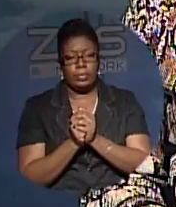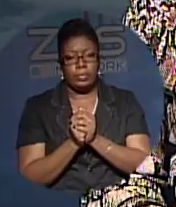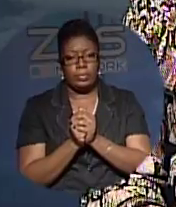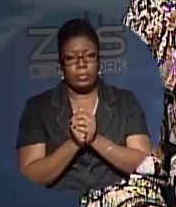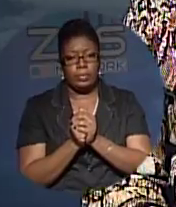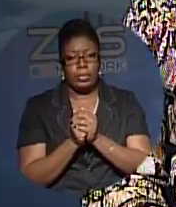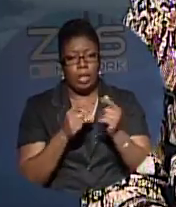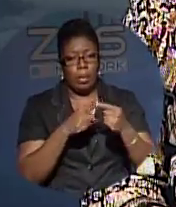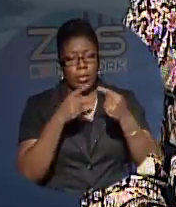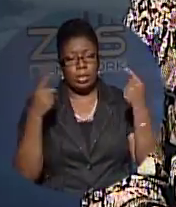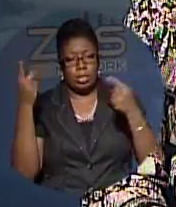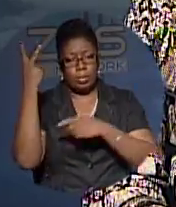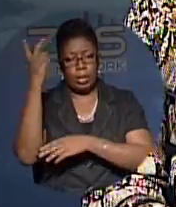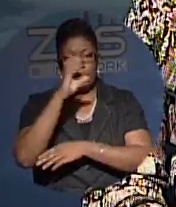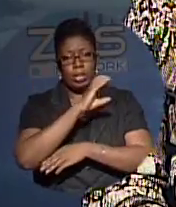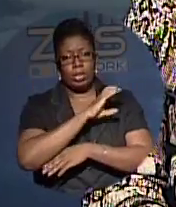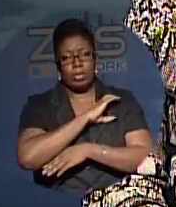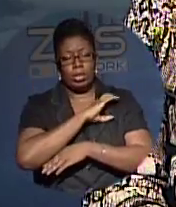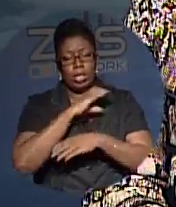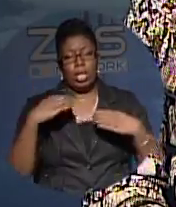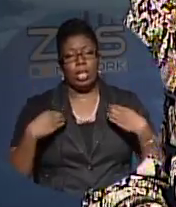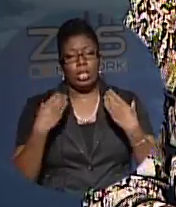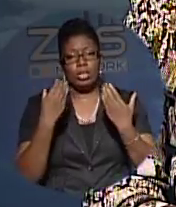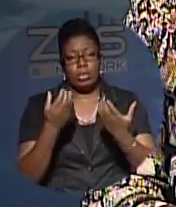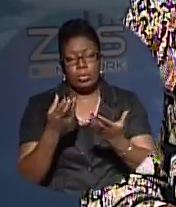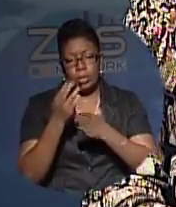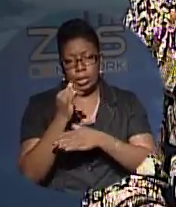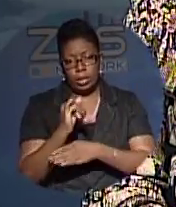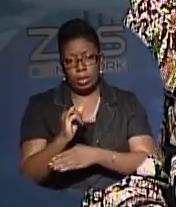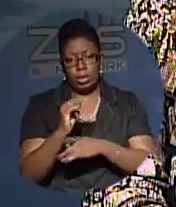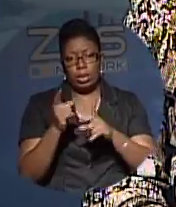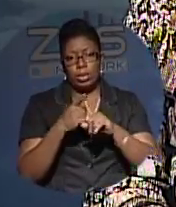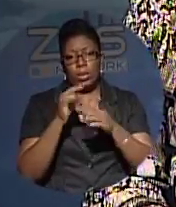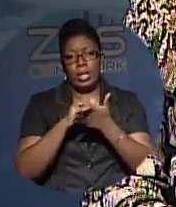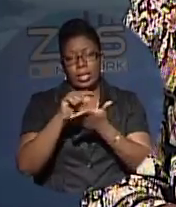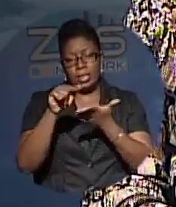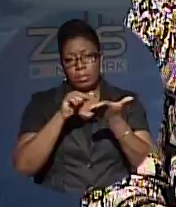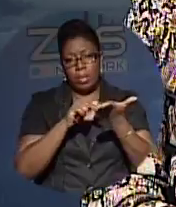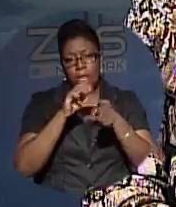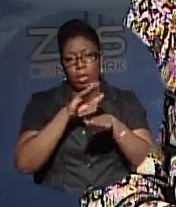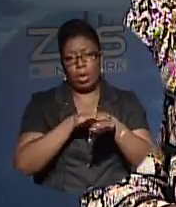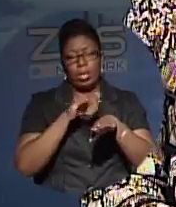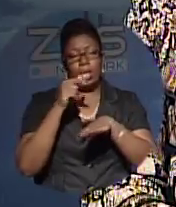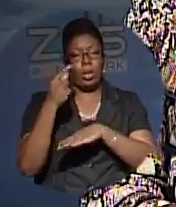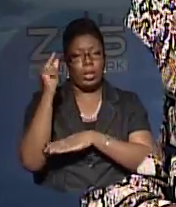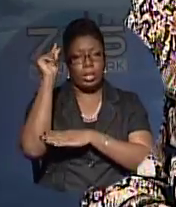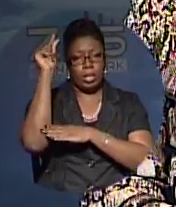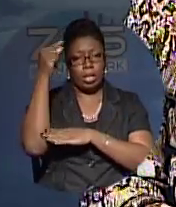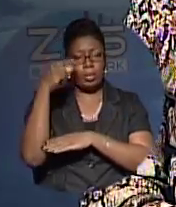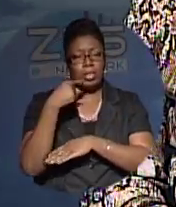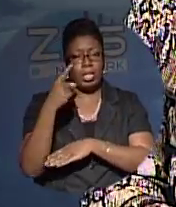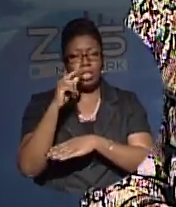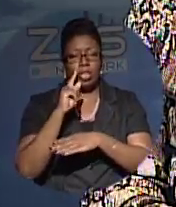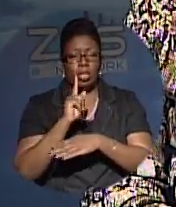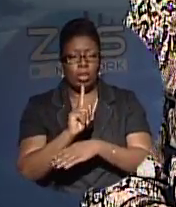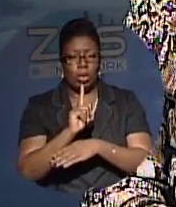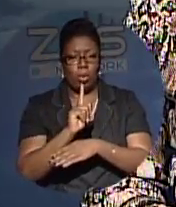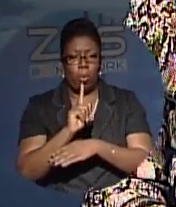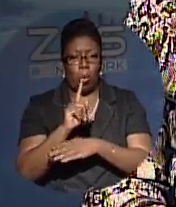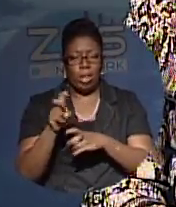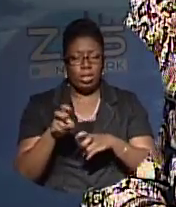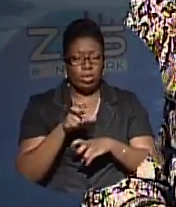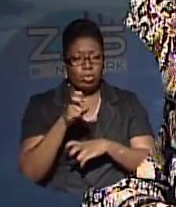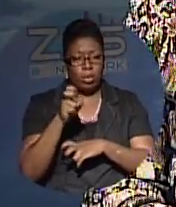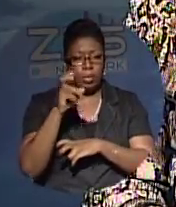Opposition leader Perry Christie also contributing to that debate today, calling on the government to ensure that this isn't a one-trick pony, but